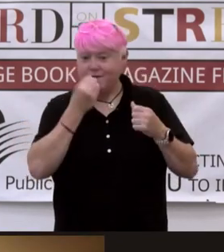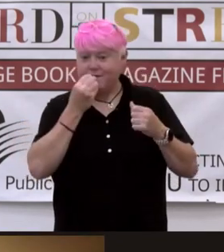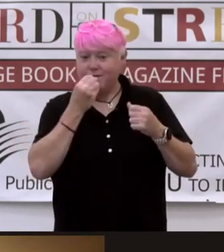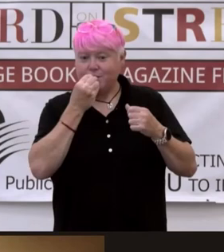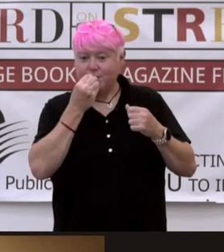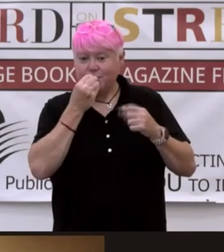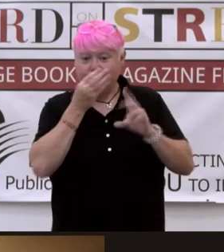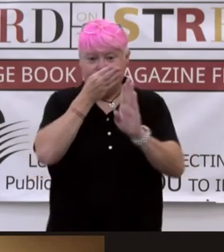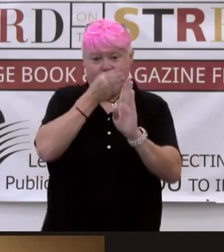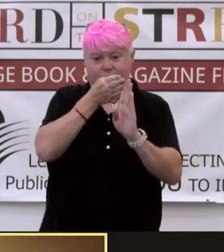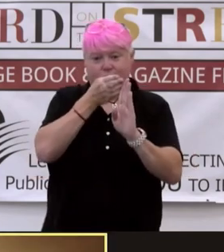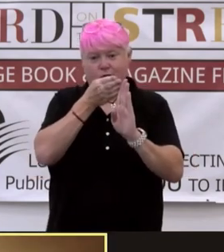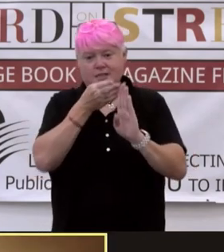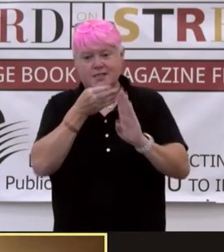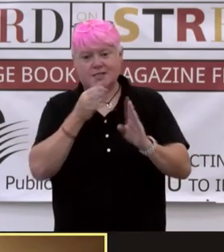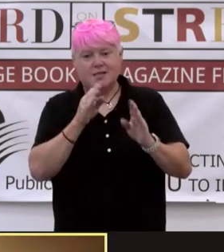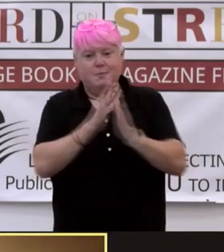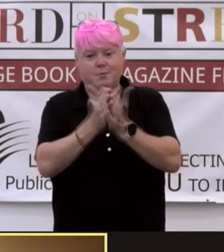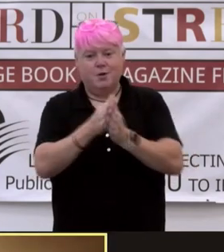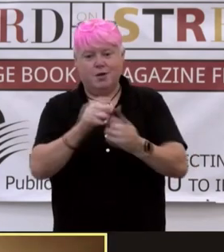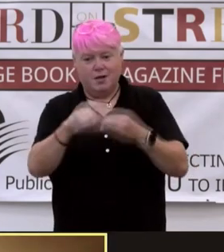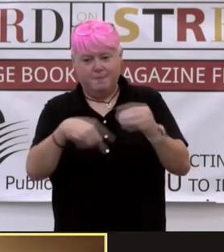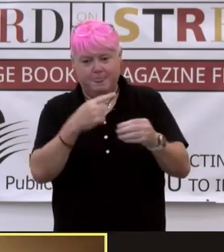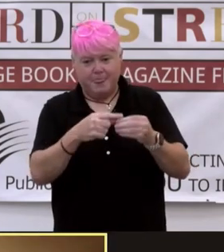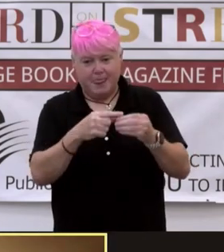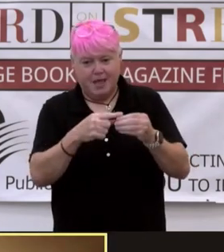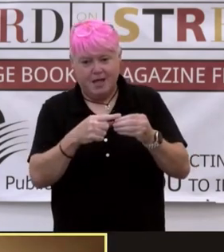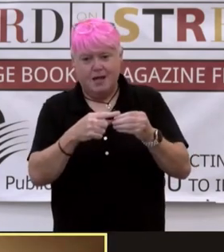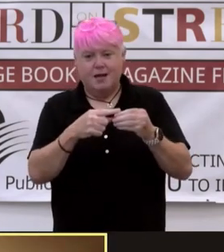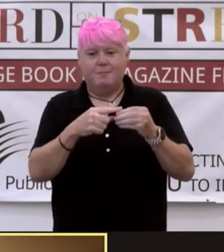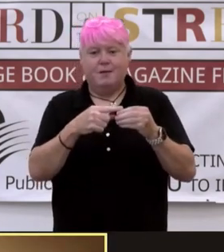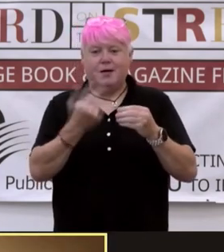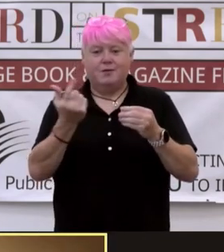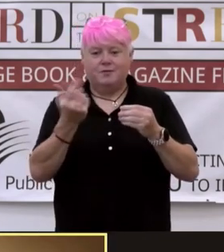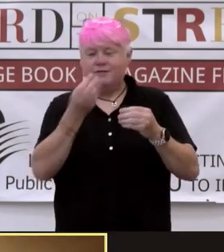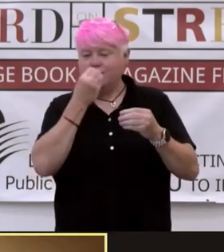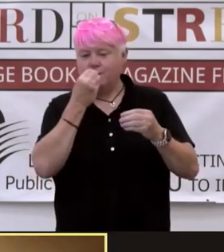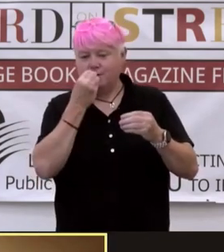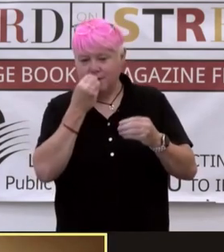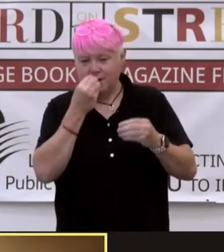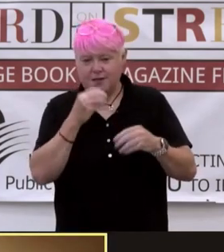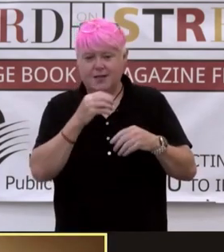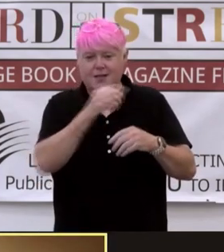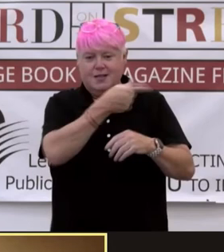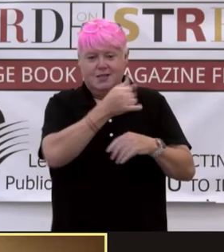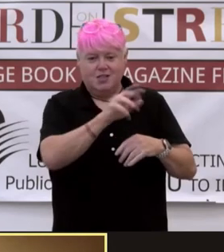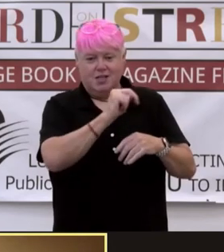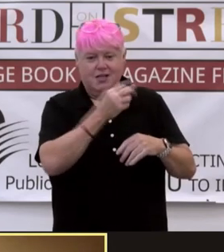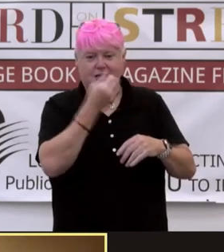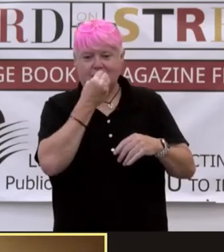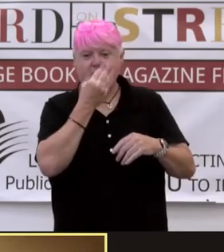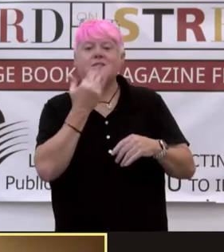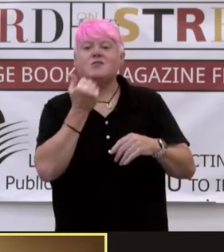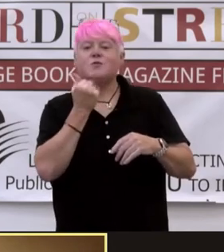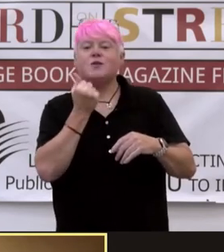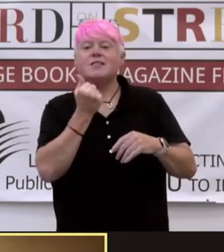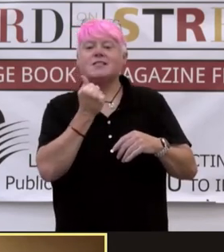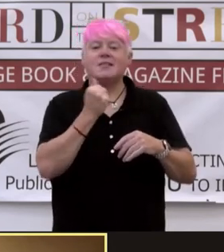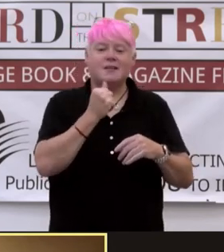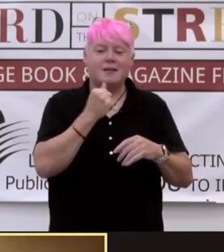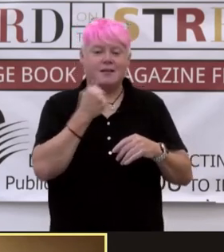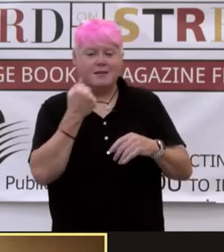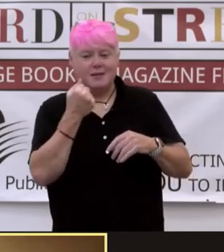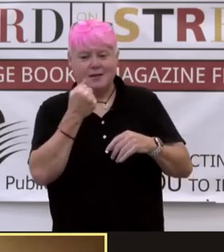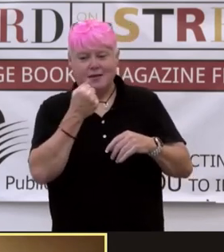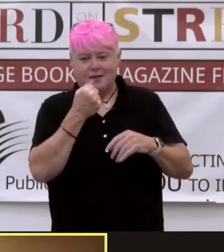cultures. Okay. So if you ever read the candle and the flame, you'll notice that the jinn eat a lot of sweets. They're always, that is because I